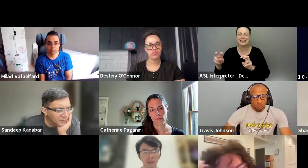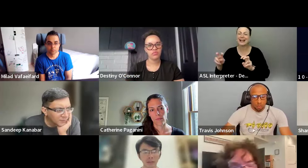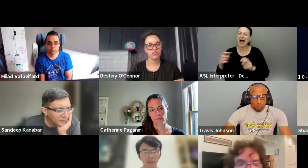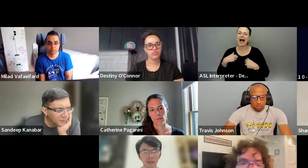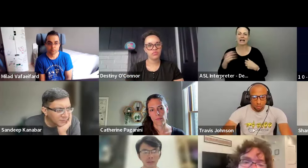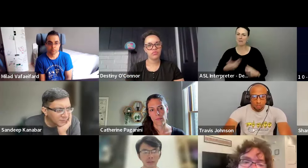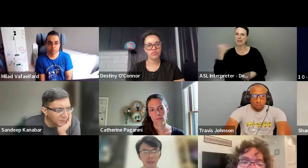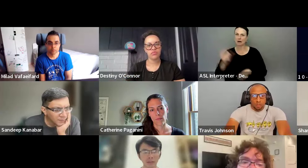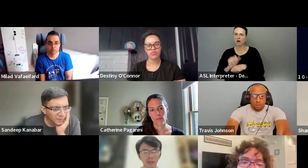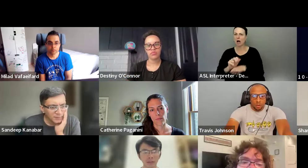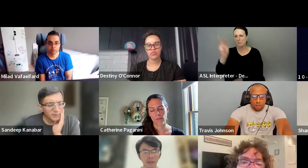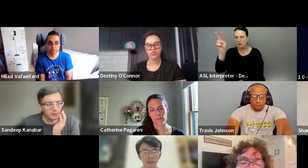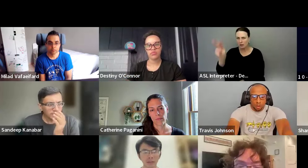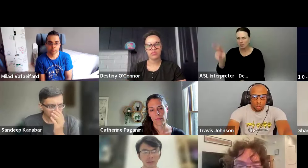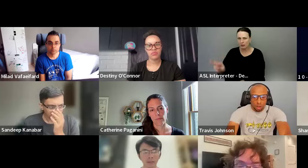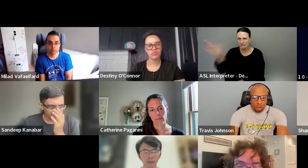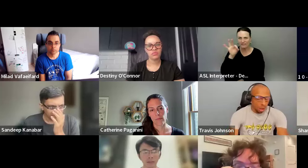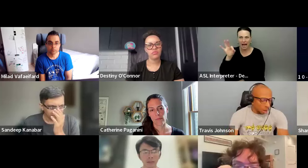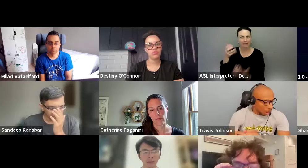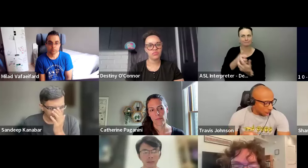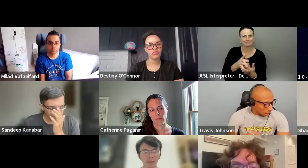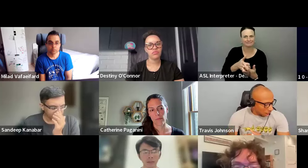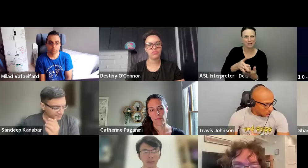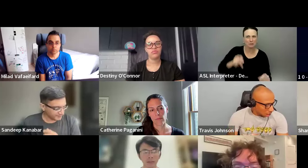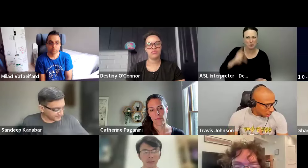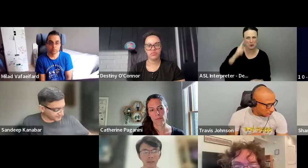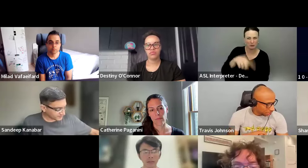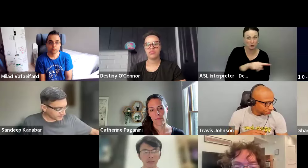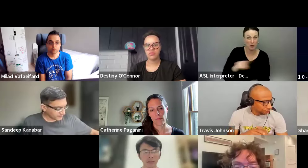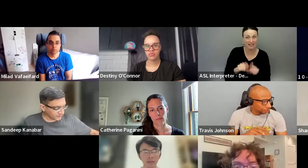for relevant media opportunities as they come up.